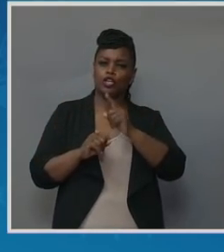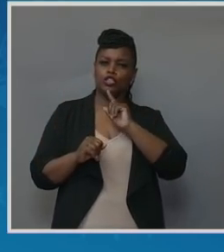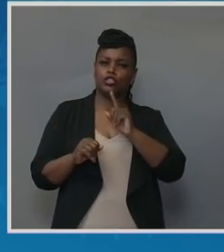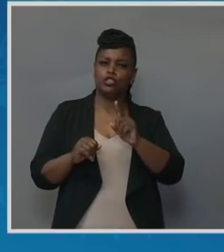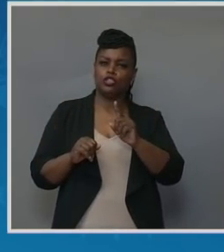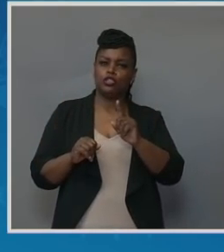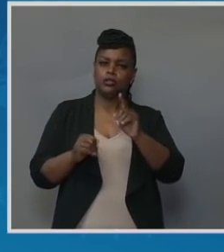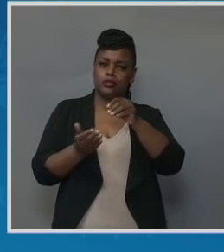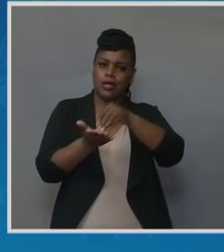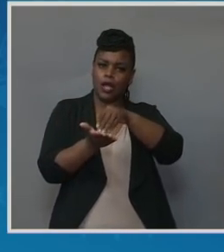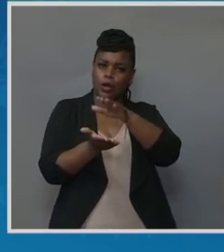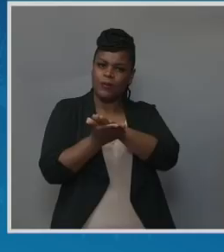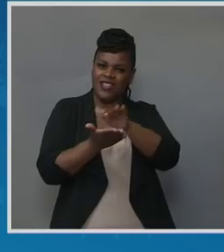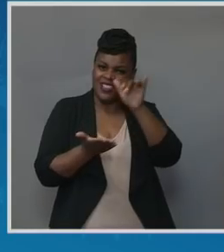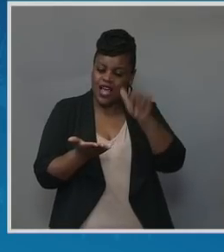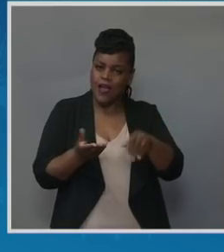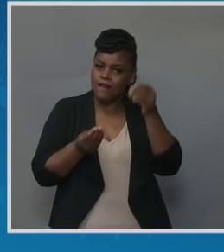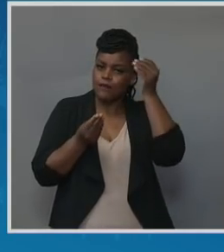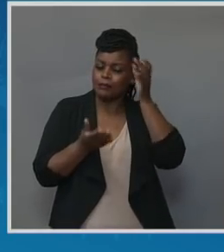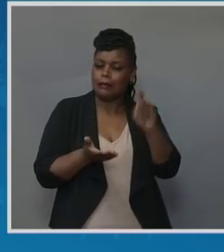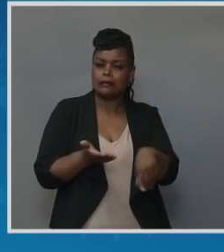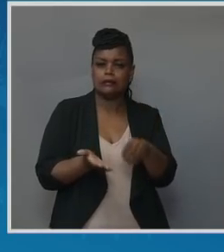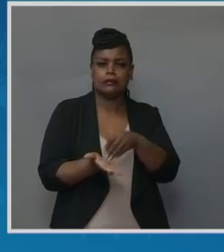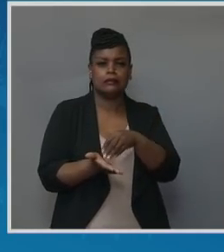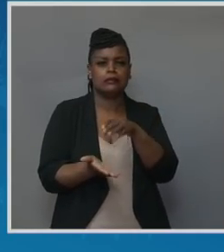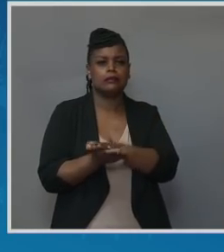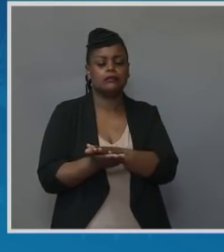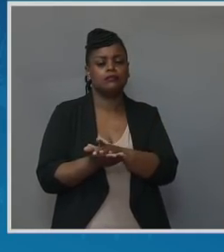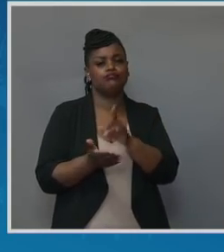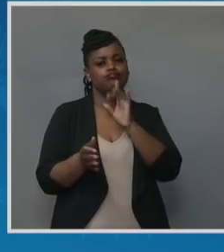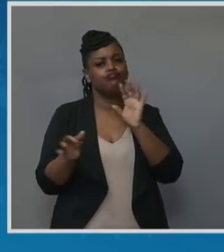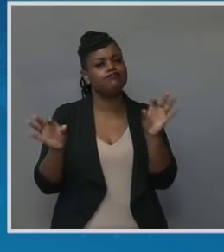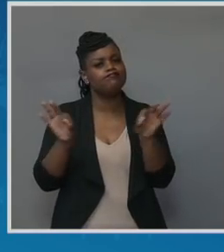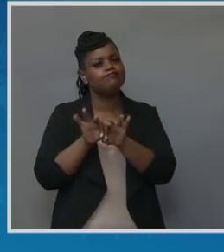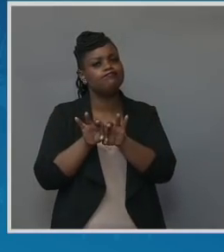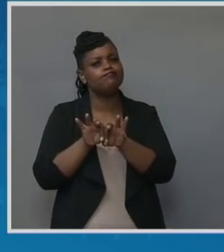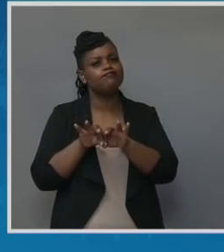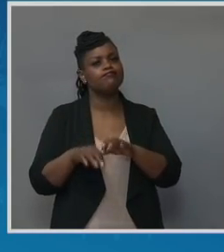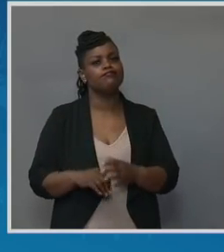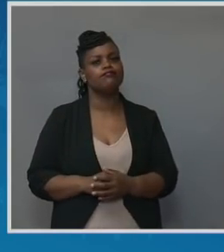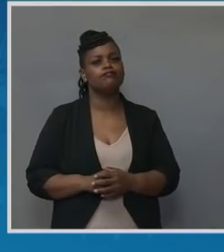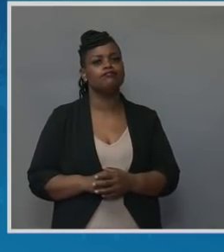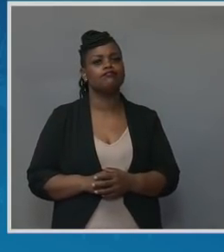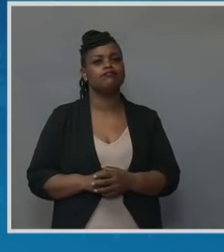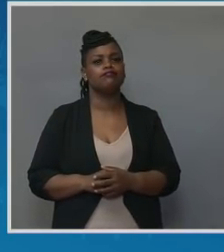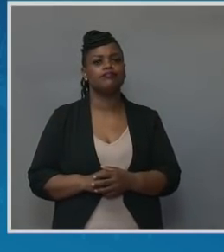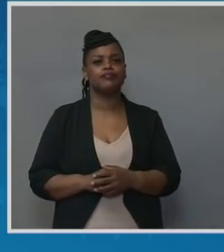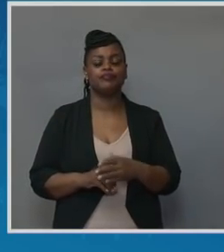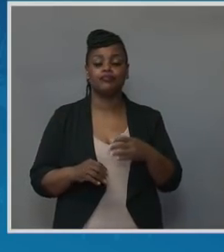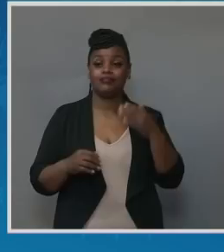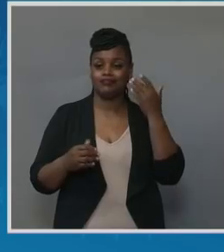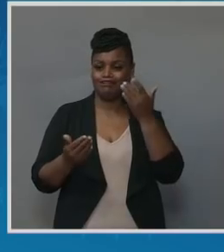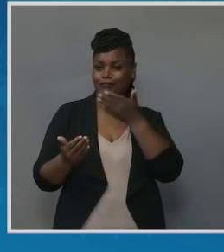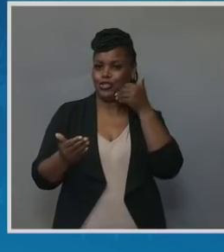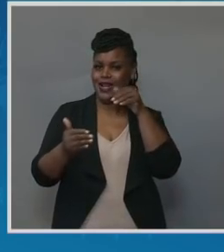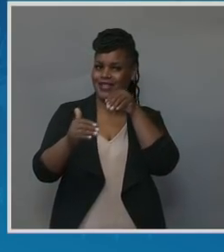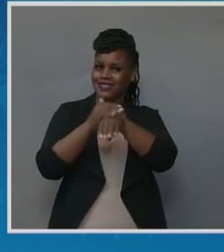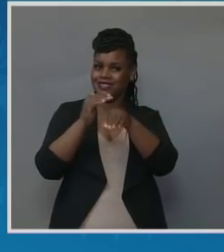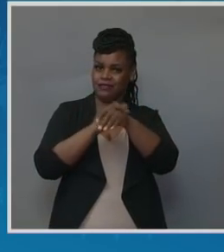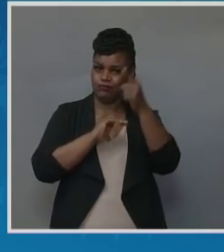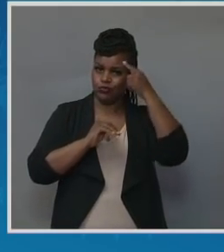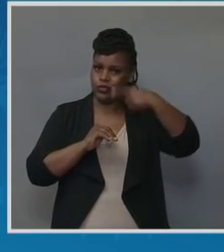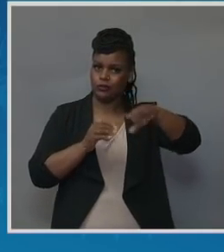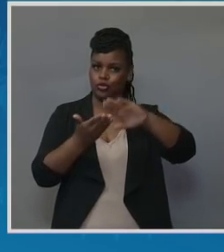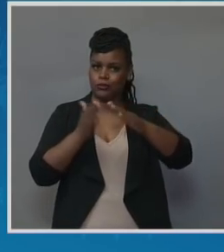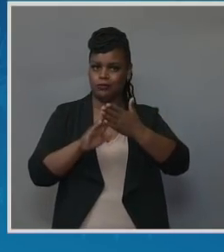move on extending Medicaid is just critical to try to give women access to this very, very needed care. Thank you so much.